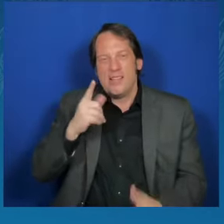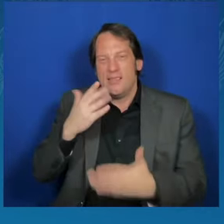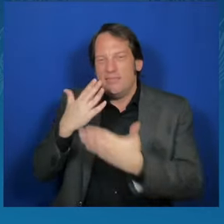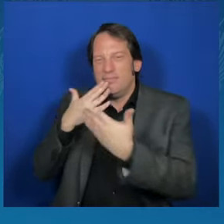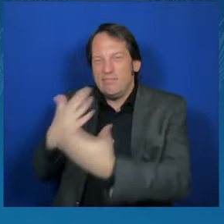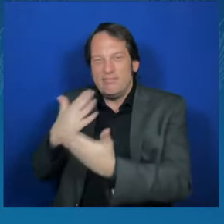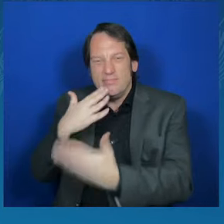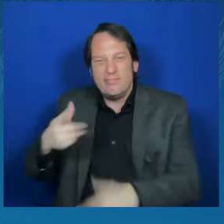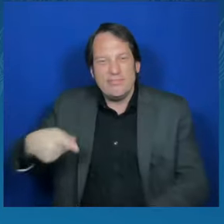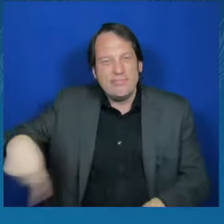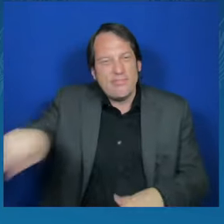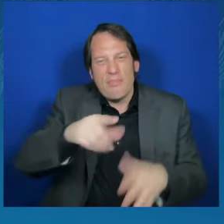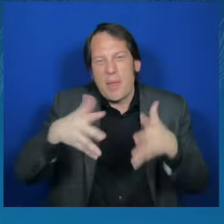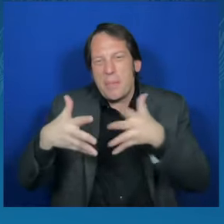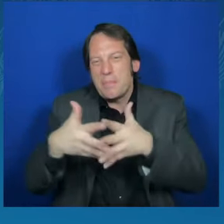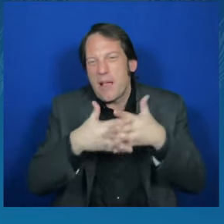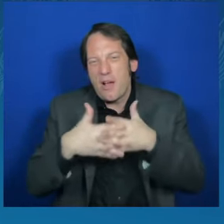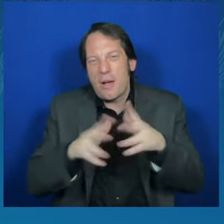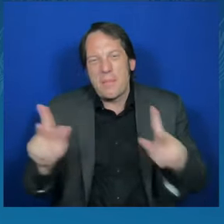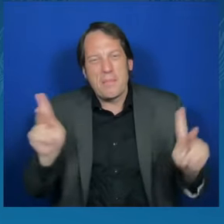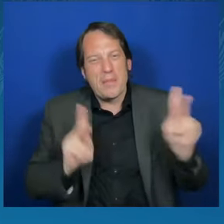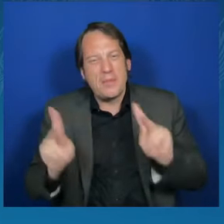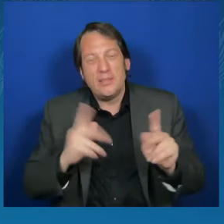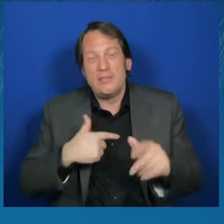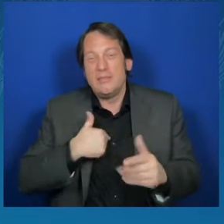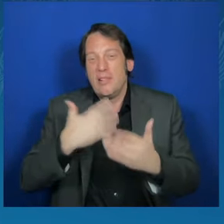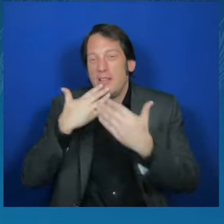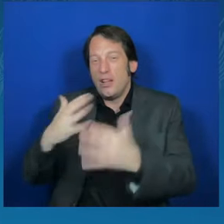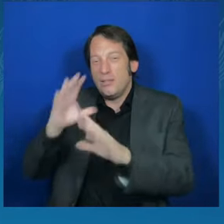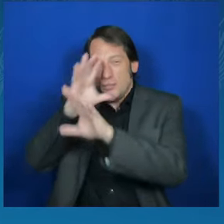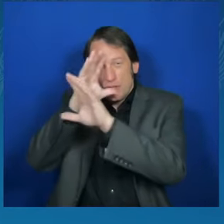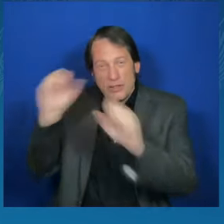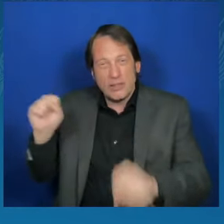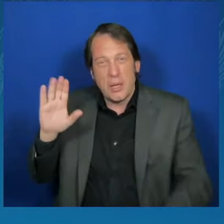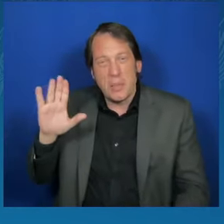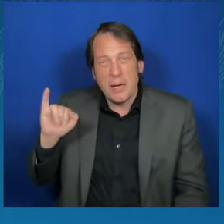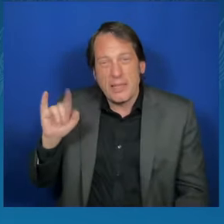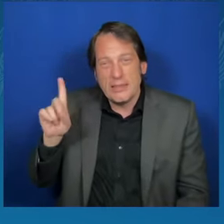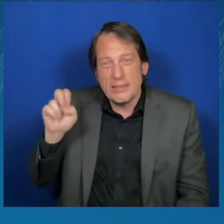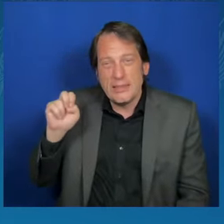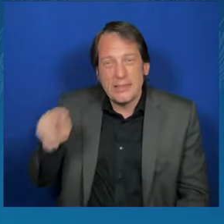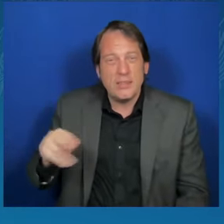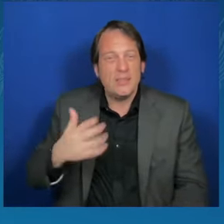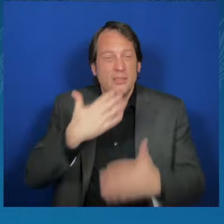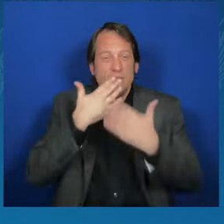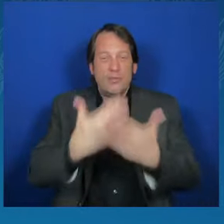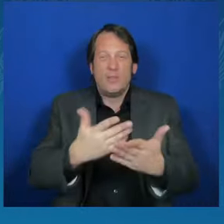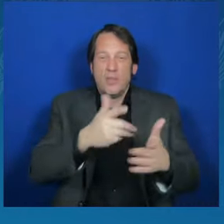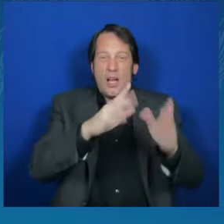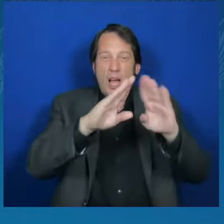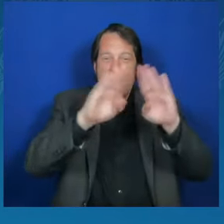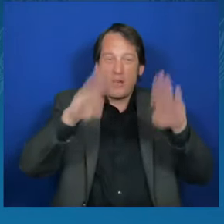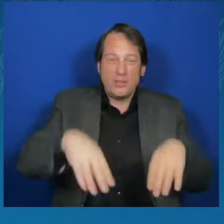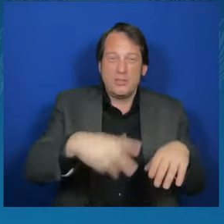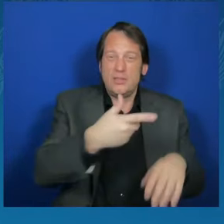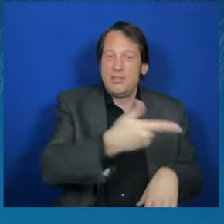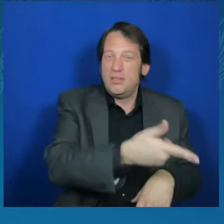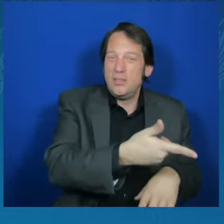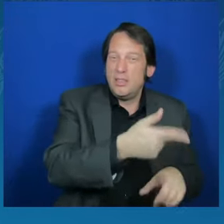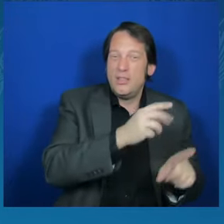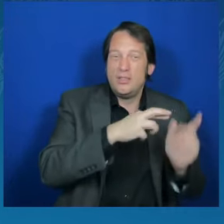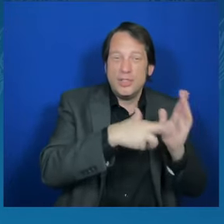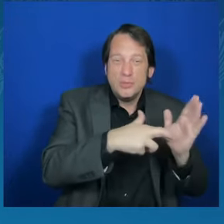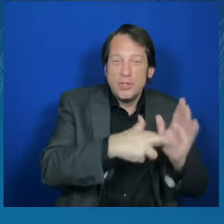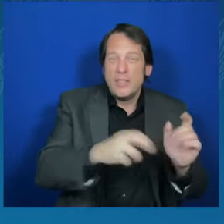to Mr. President Biden, to both parties and both houses in Congress, for the vital support. And I'm sure that together we can